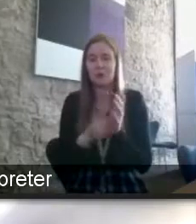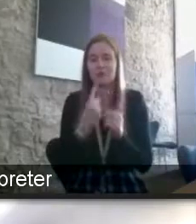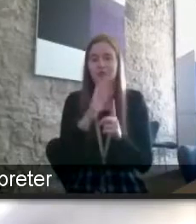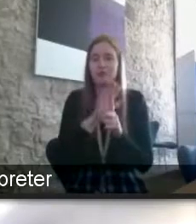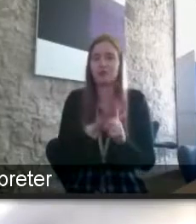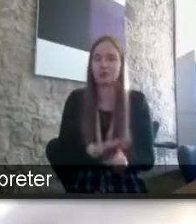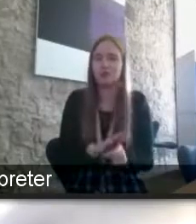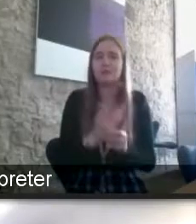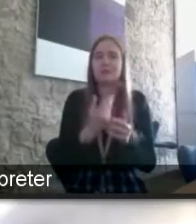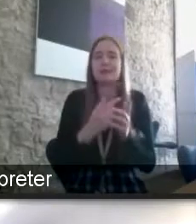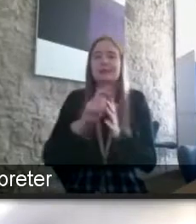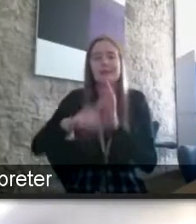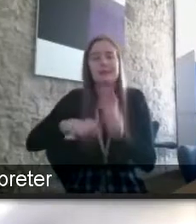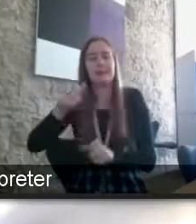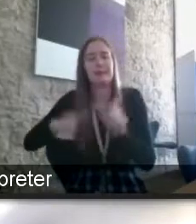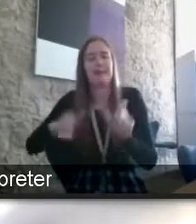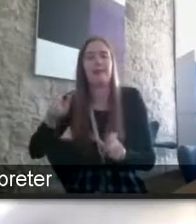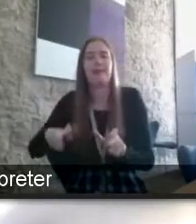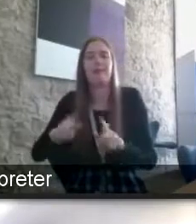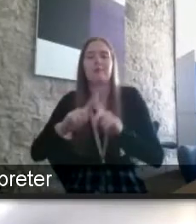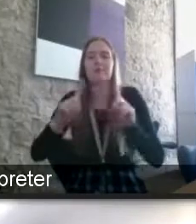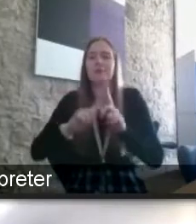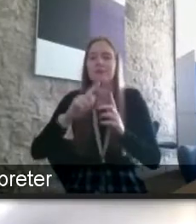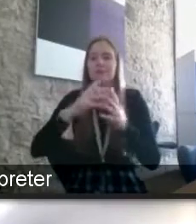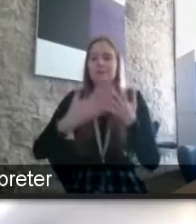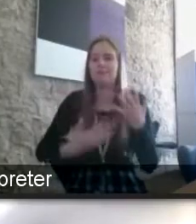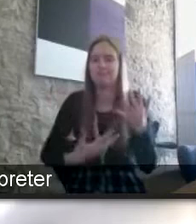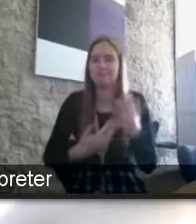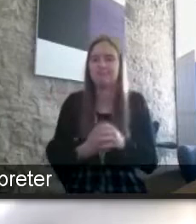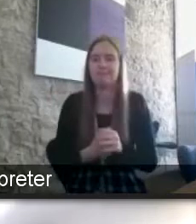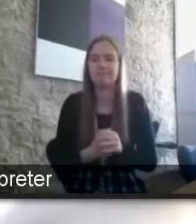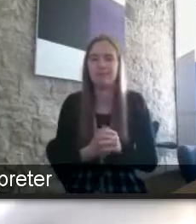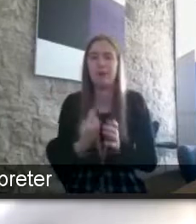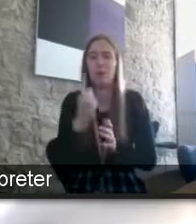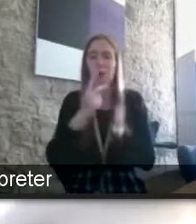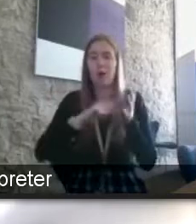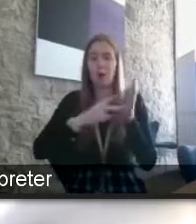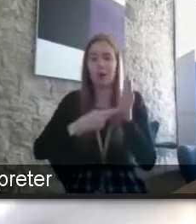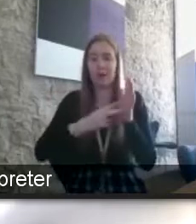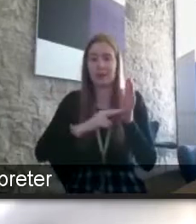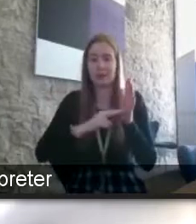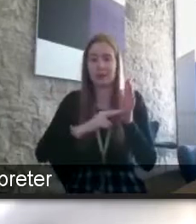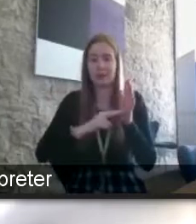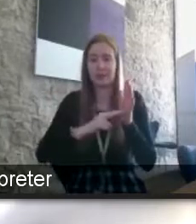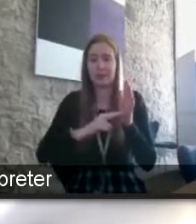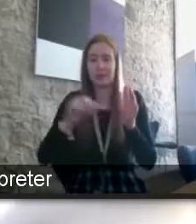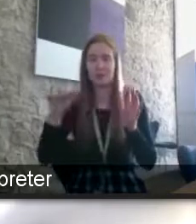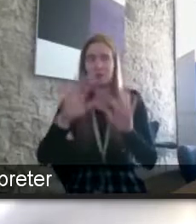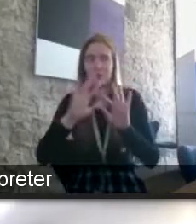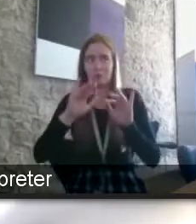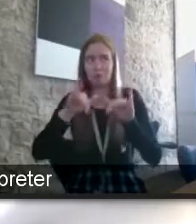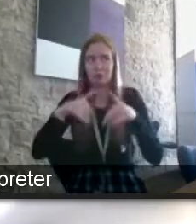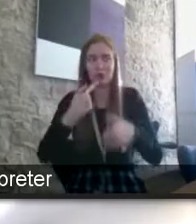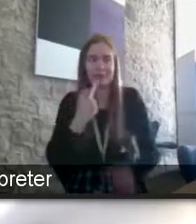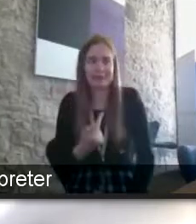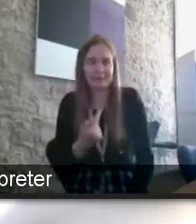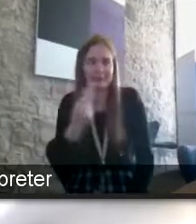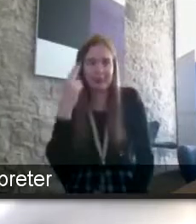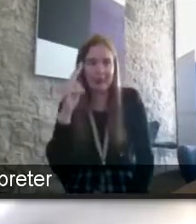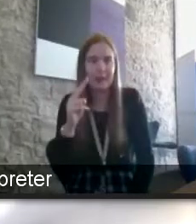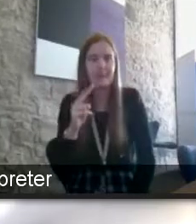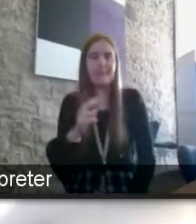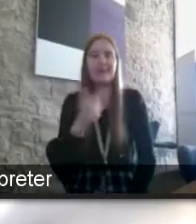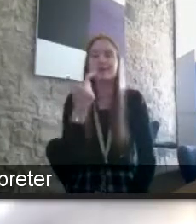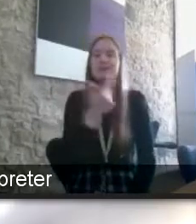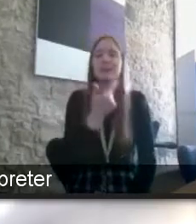disabled people of many different types there's one organization i probably should not mention this organization that has 17